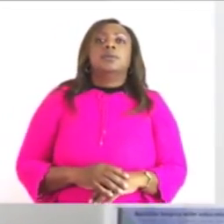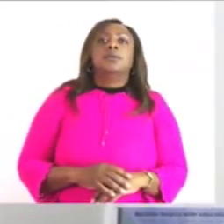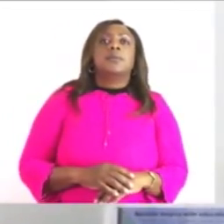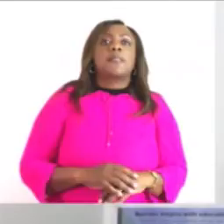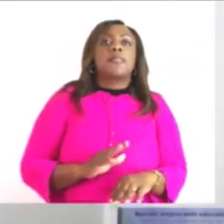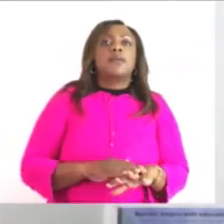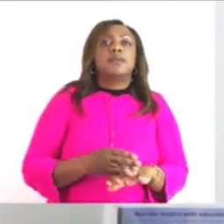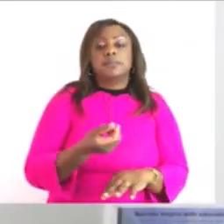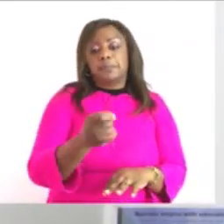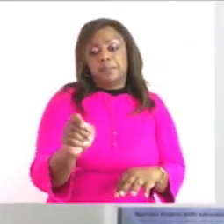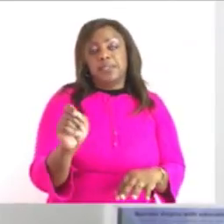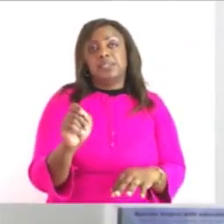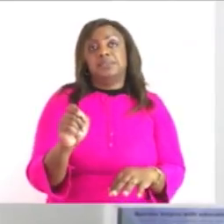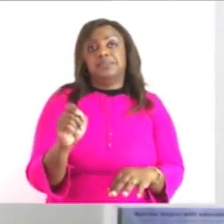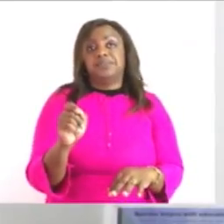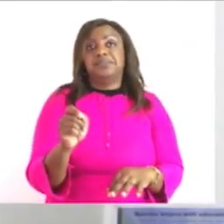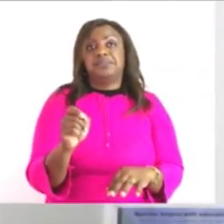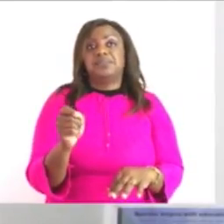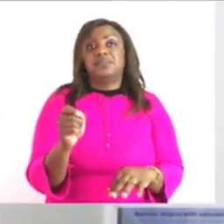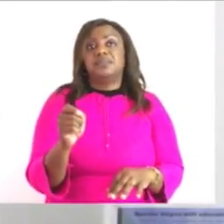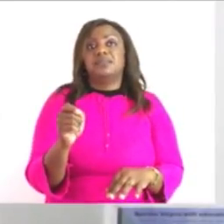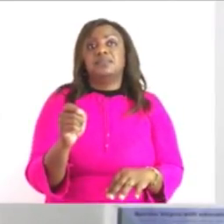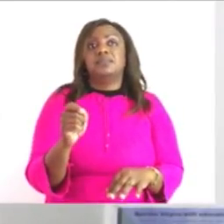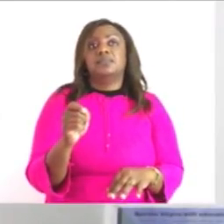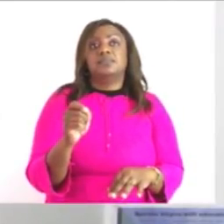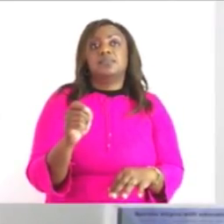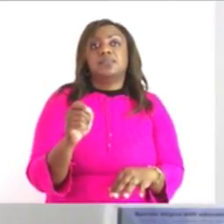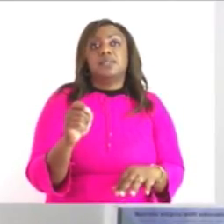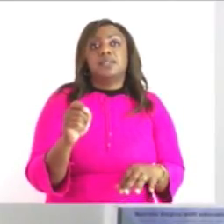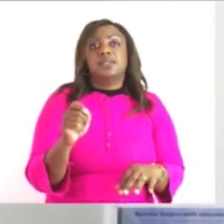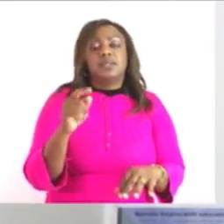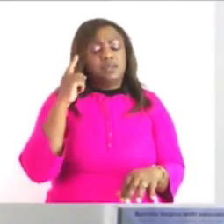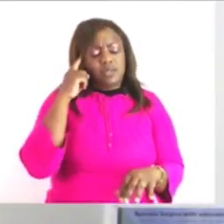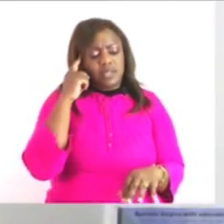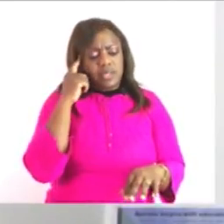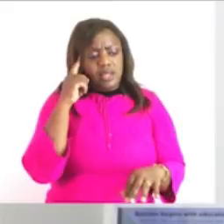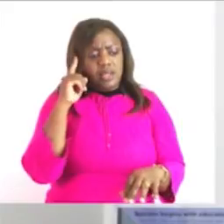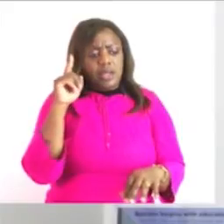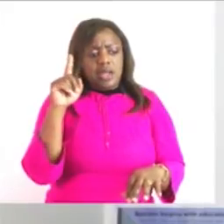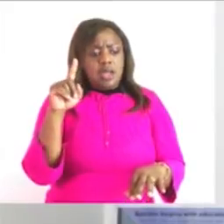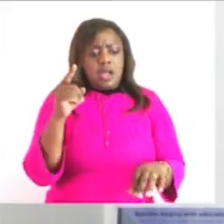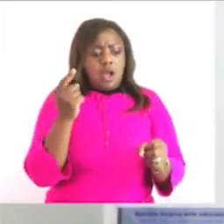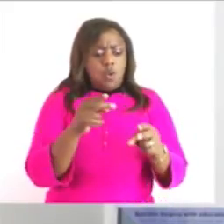pen again we did it already so you need to guess maybe how many